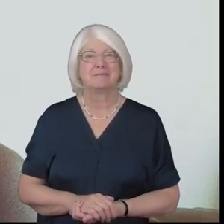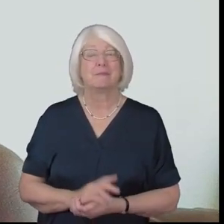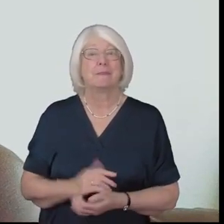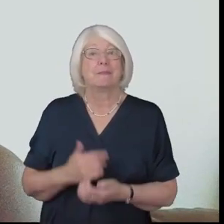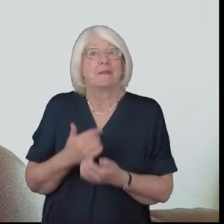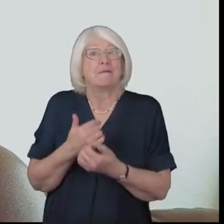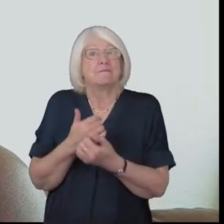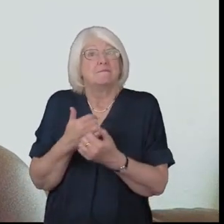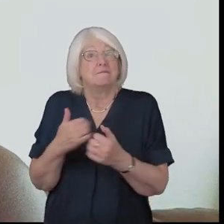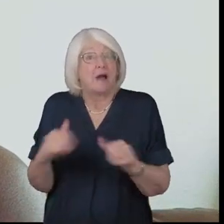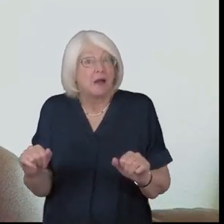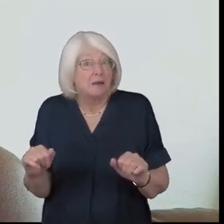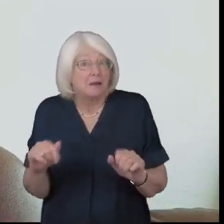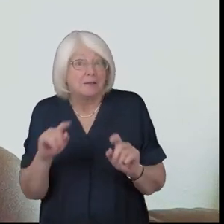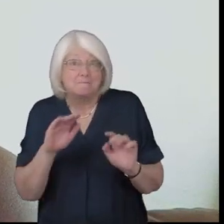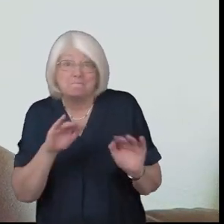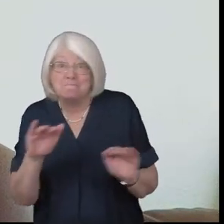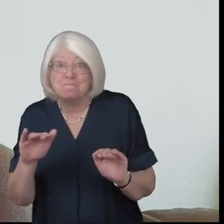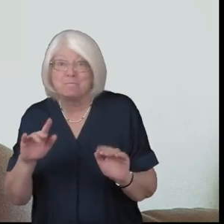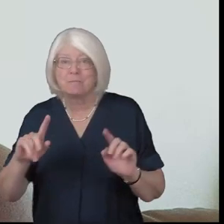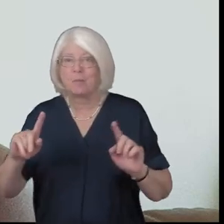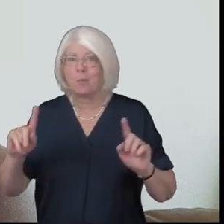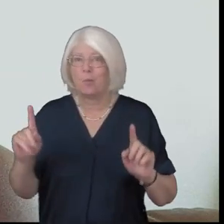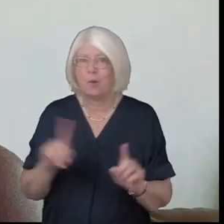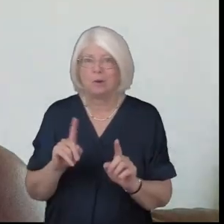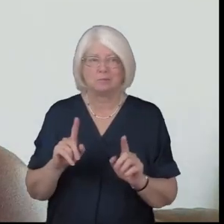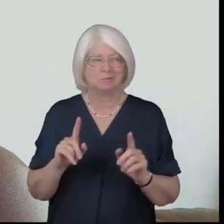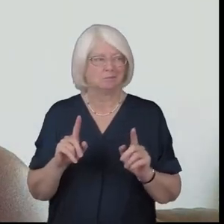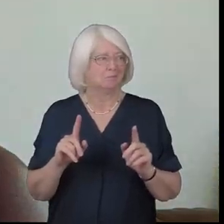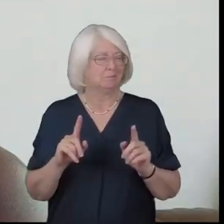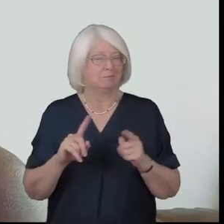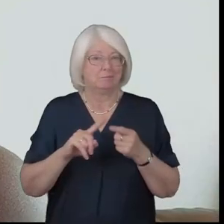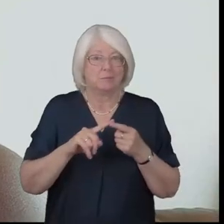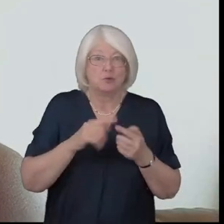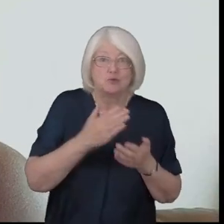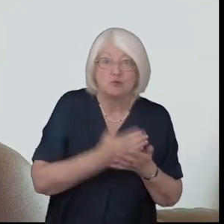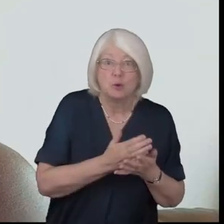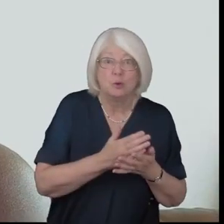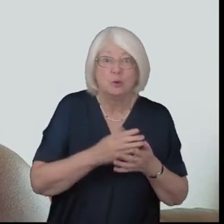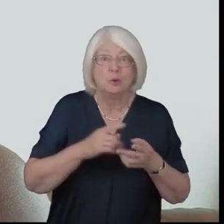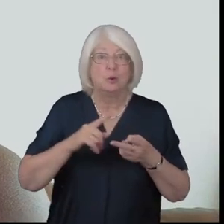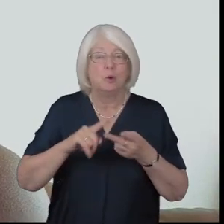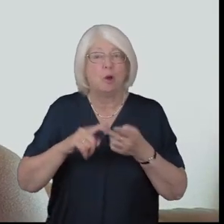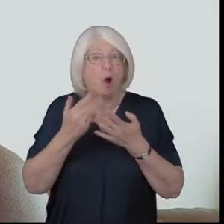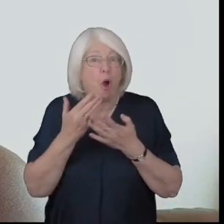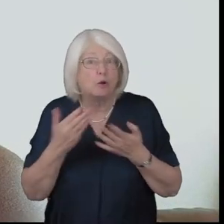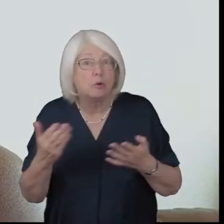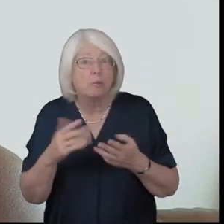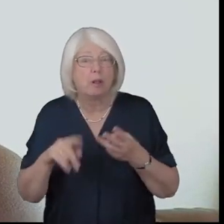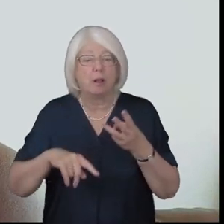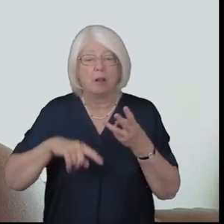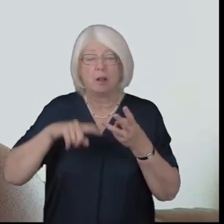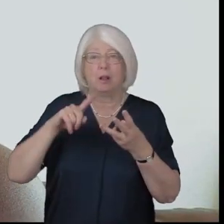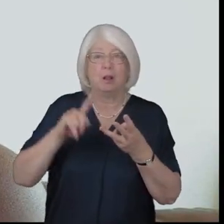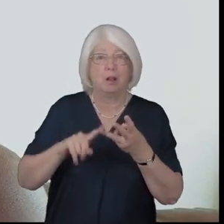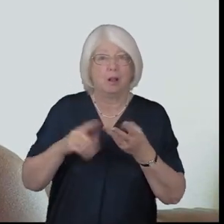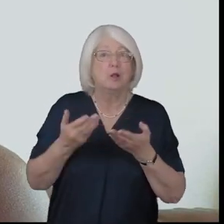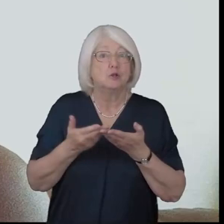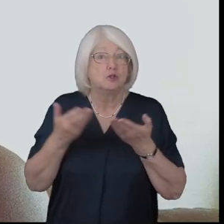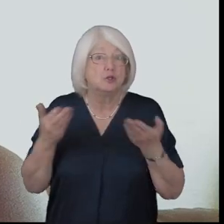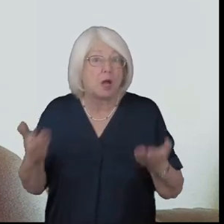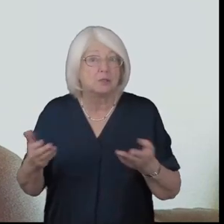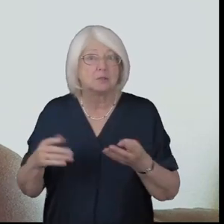finally beloved whatever is true whatever is honorable whatever